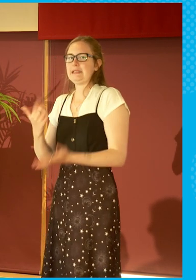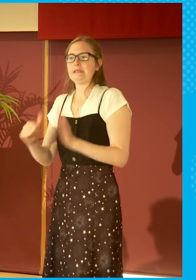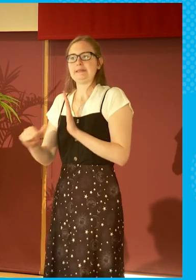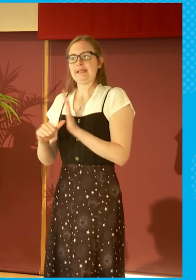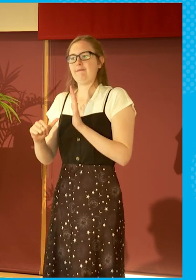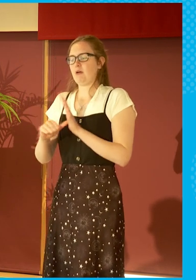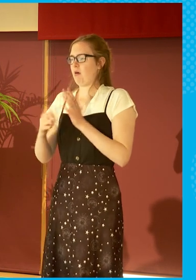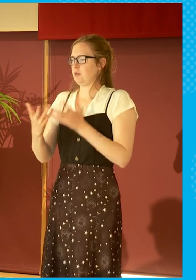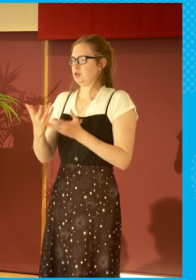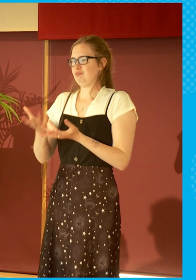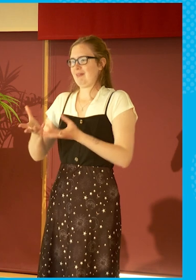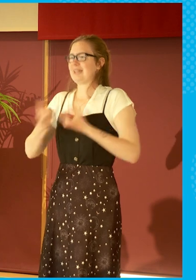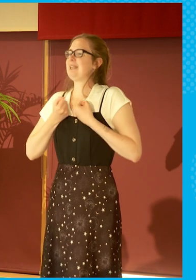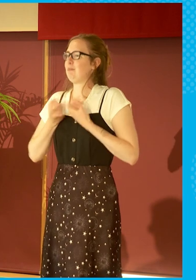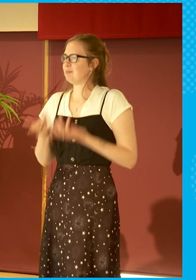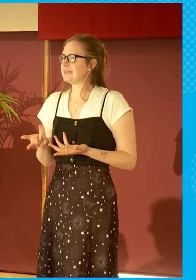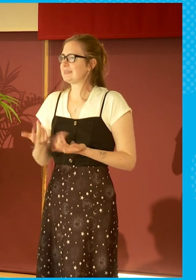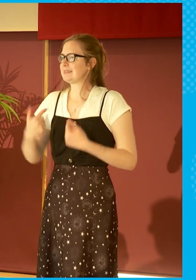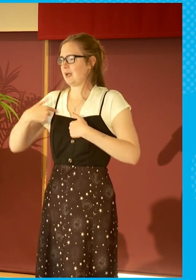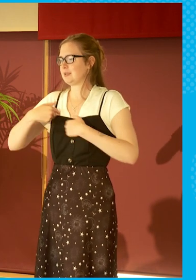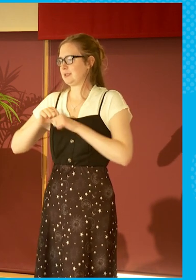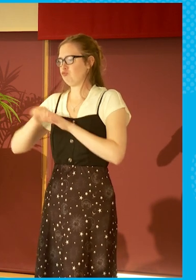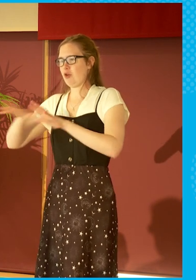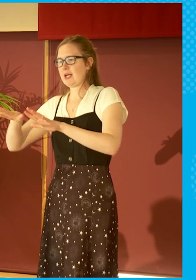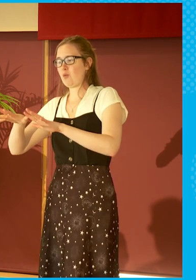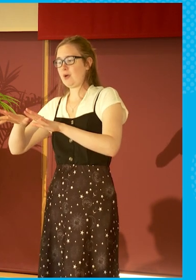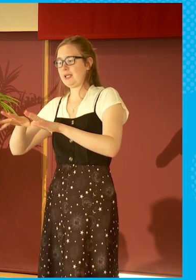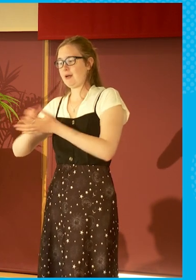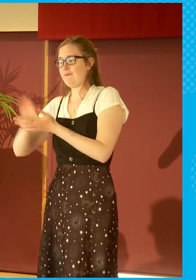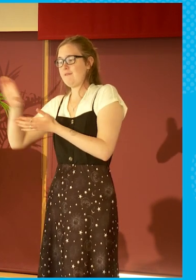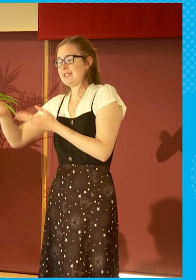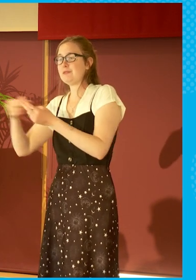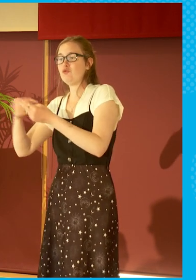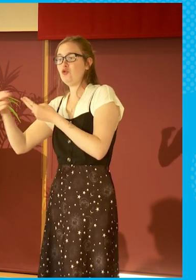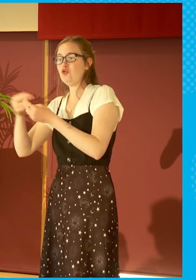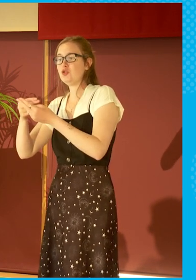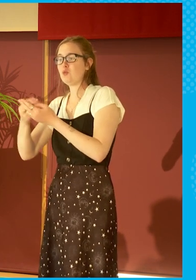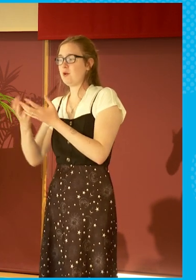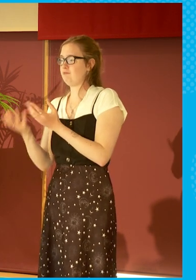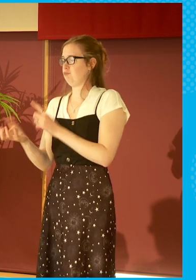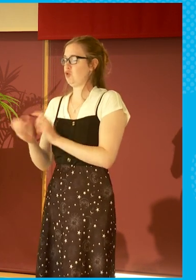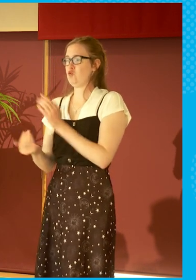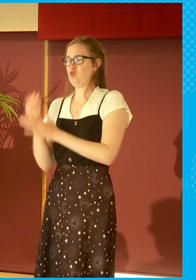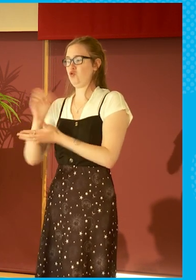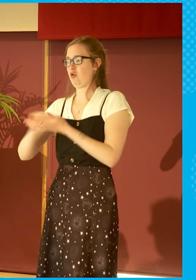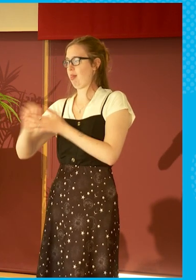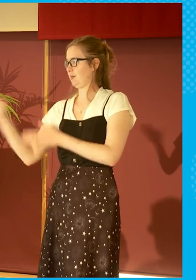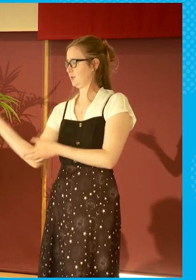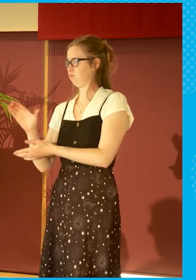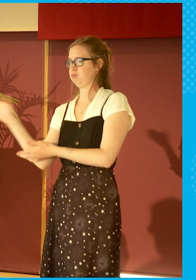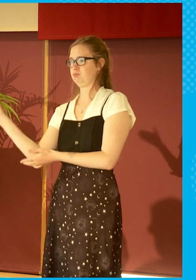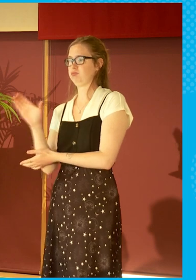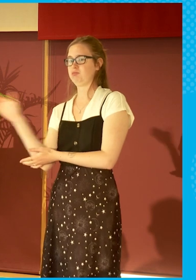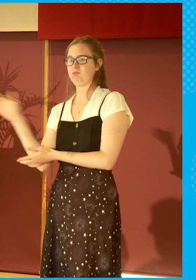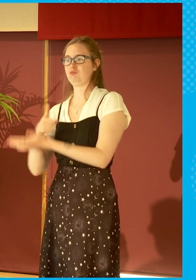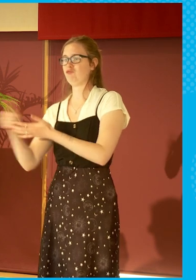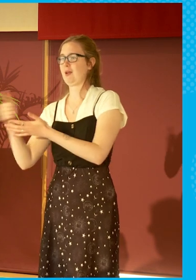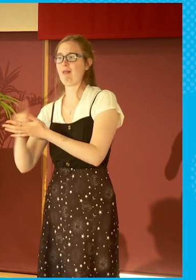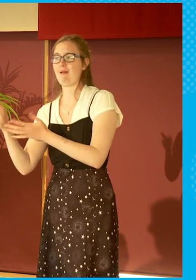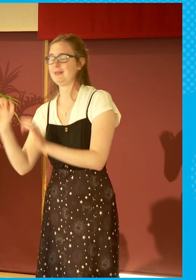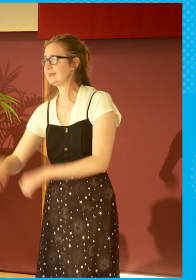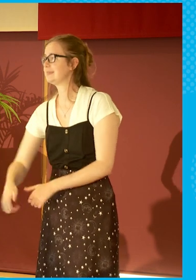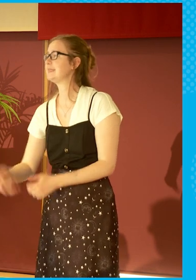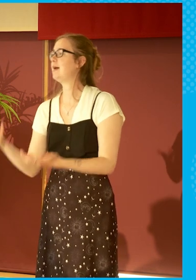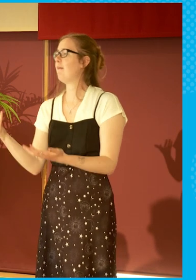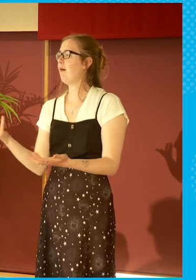We as a broadcaster are investing in news and we've actually taken on more journalists in recent times. So, but, you know,